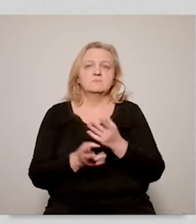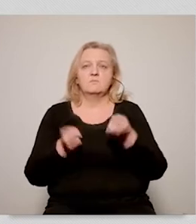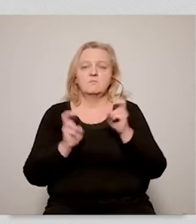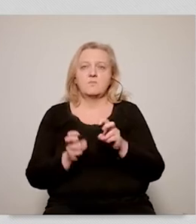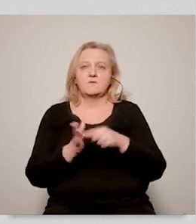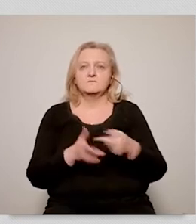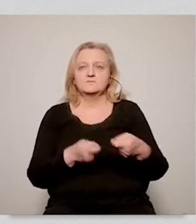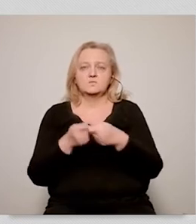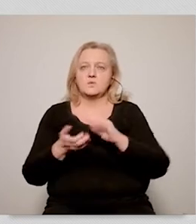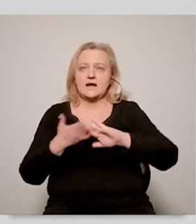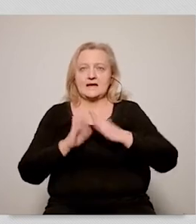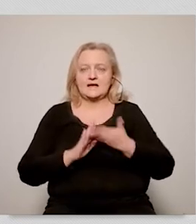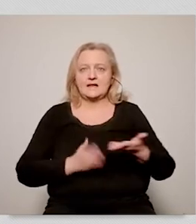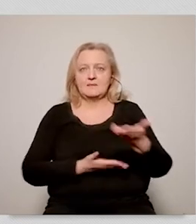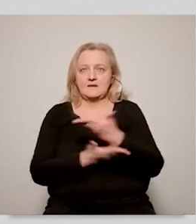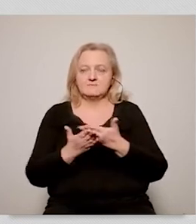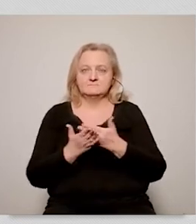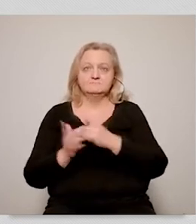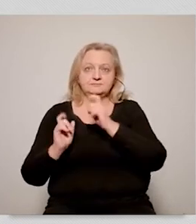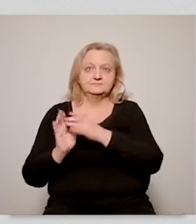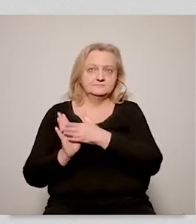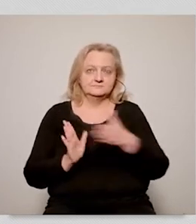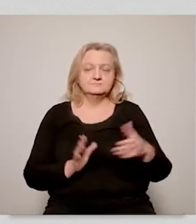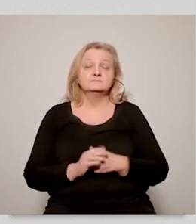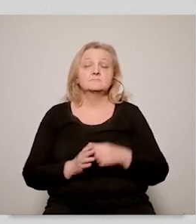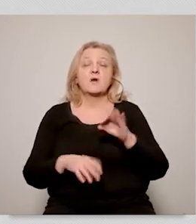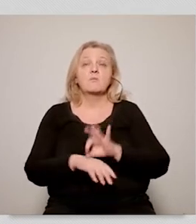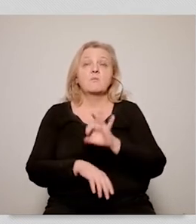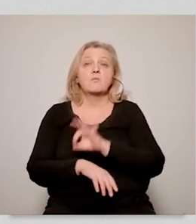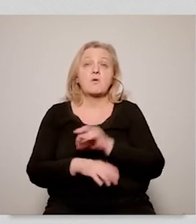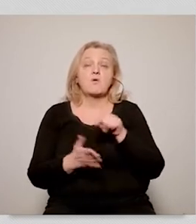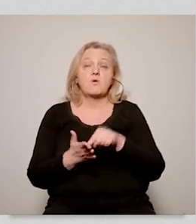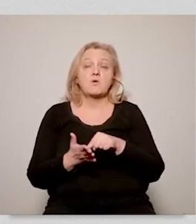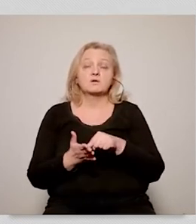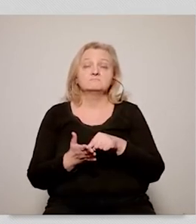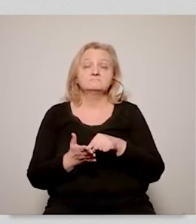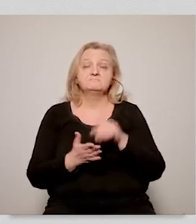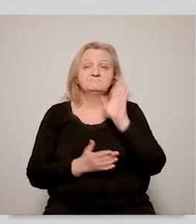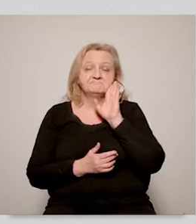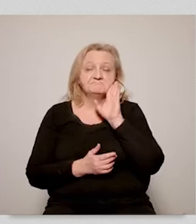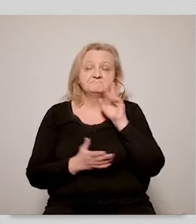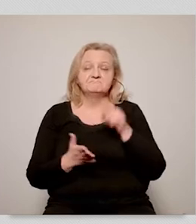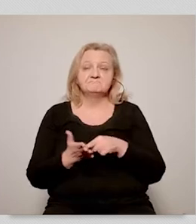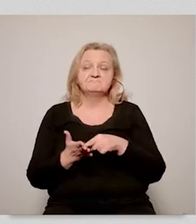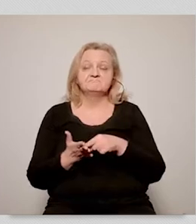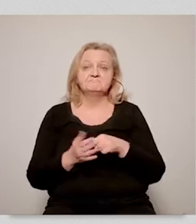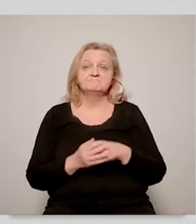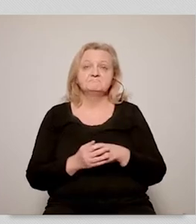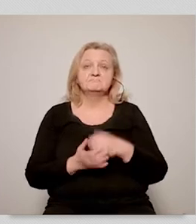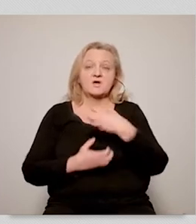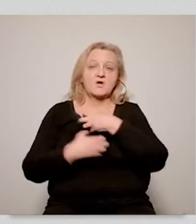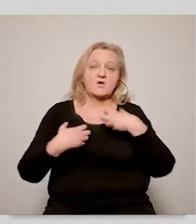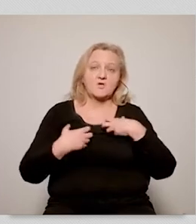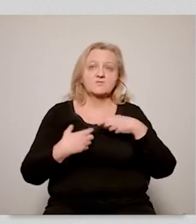of the European Union since the establishment of the single European And this project